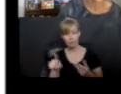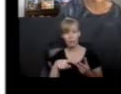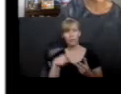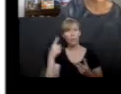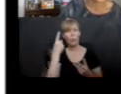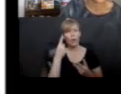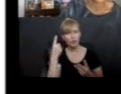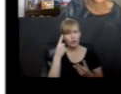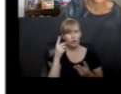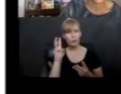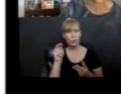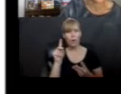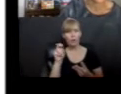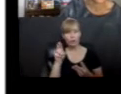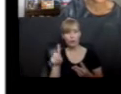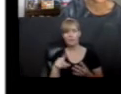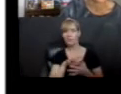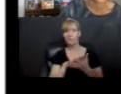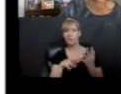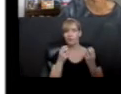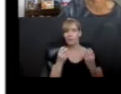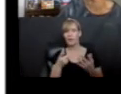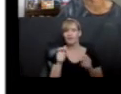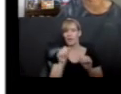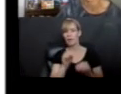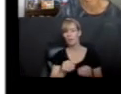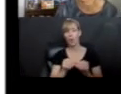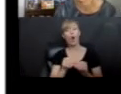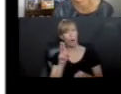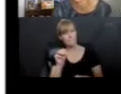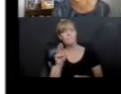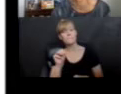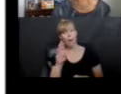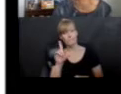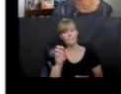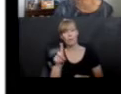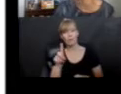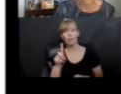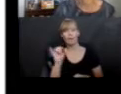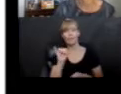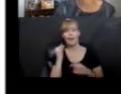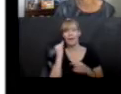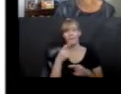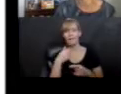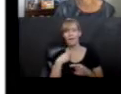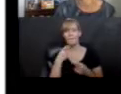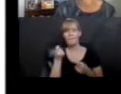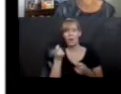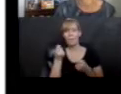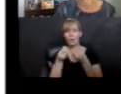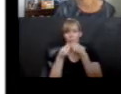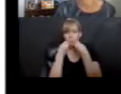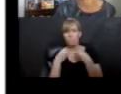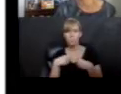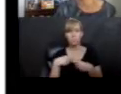So many. Feel free to keep them coming. Mumbled. Oh yes, mumbled is like when you have marbles in your mouth. All of these